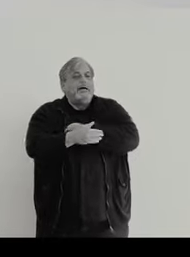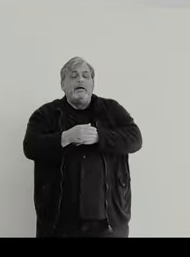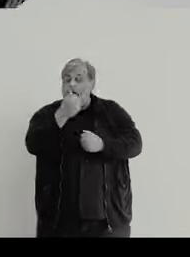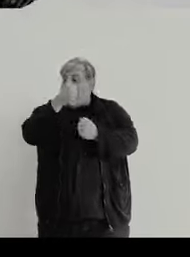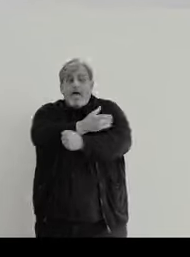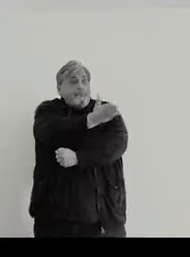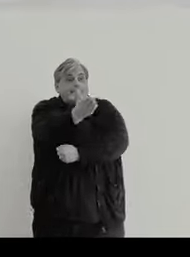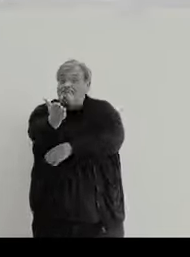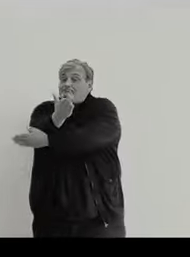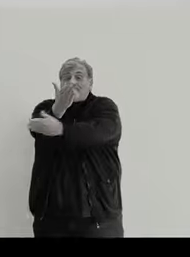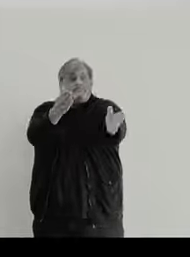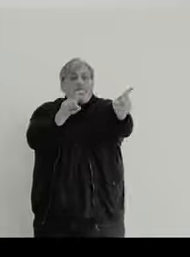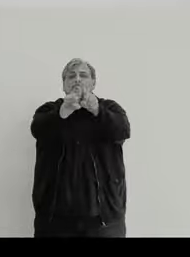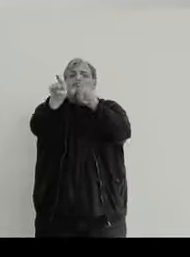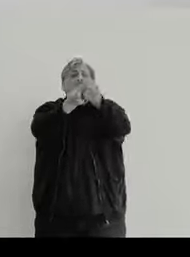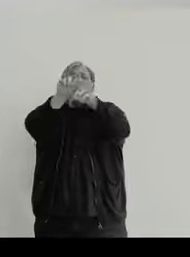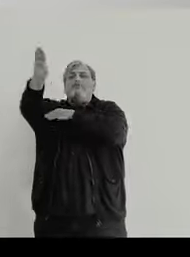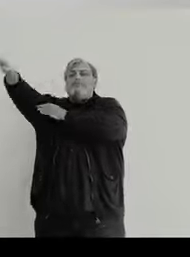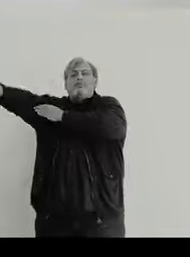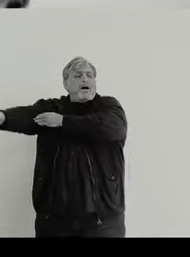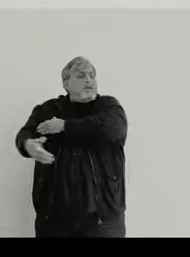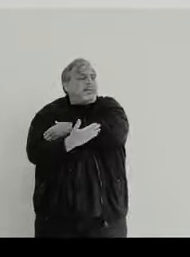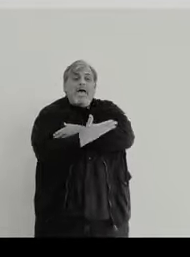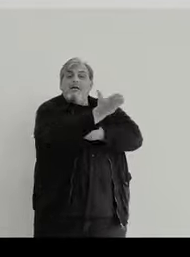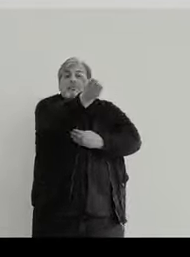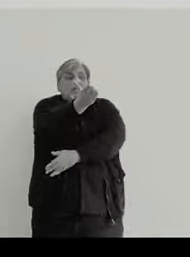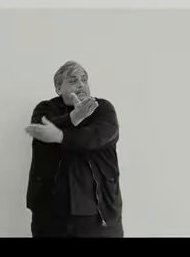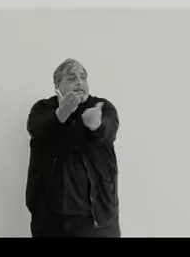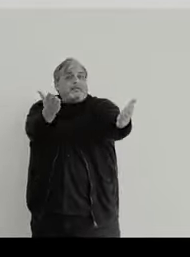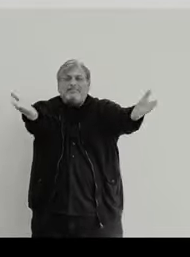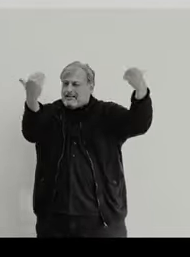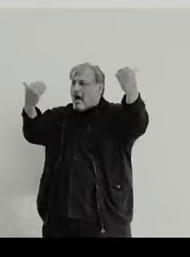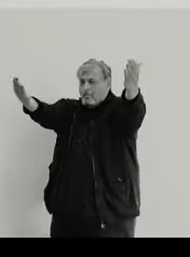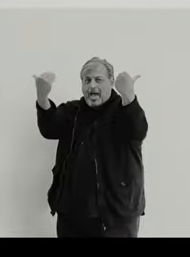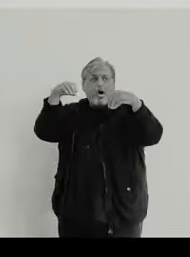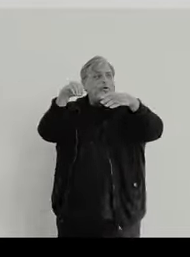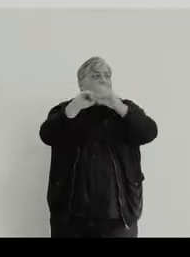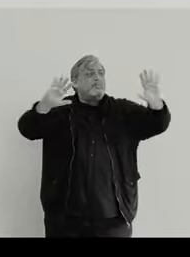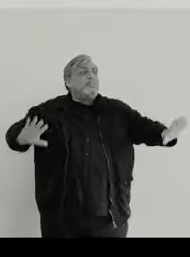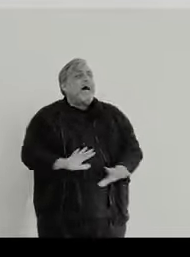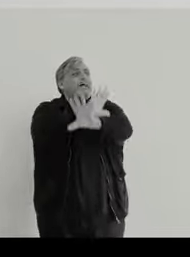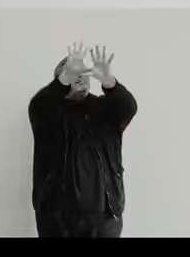Everyone here is the star of the night Everyone needs to come out in the light